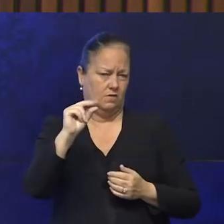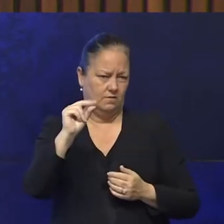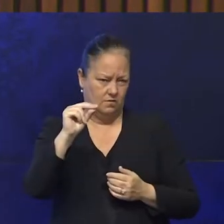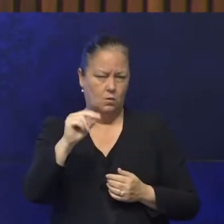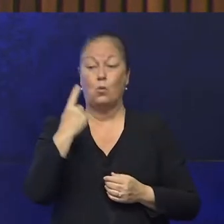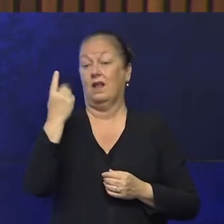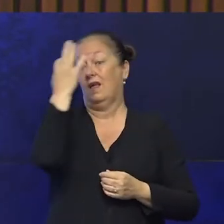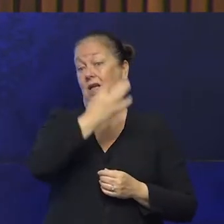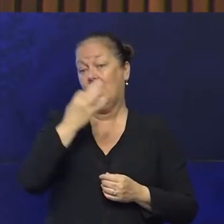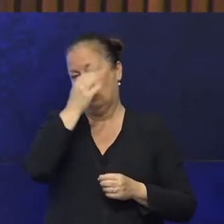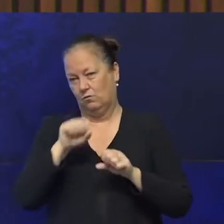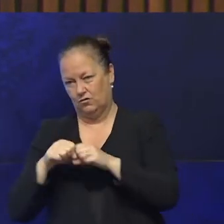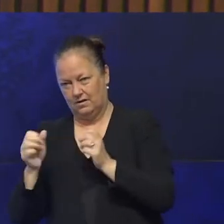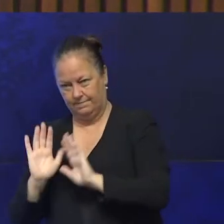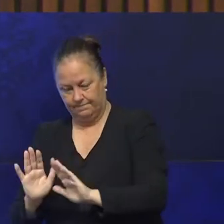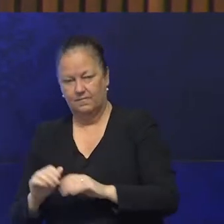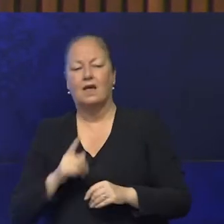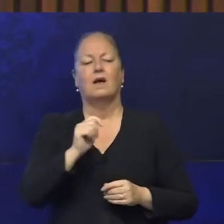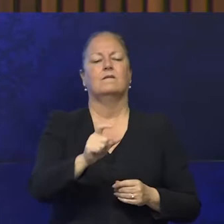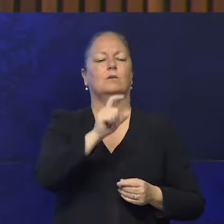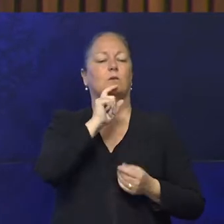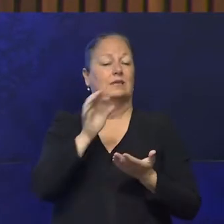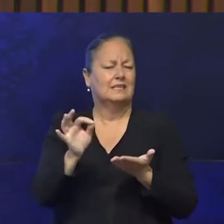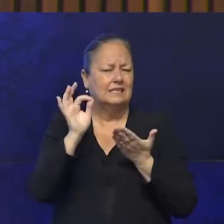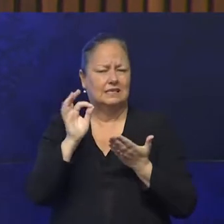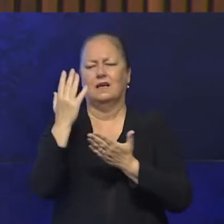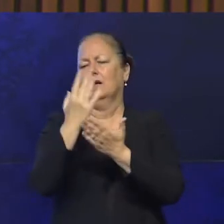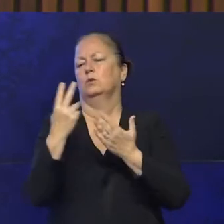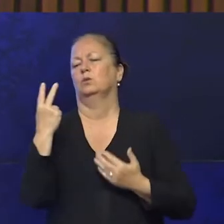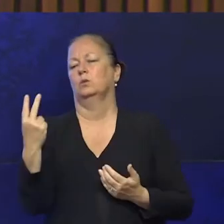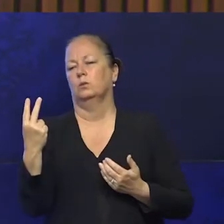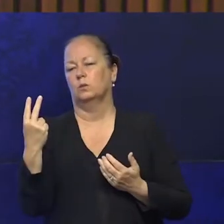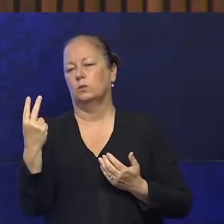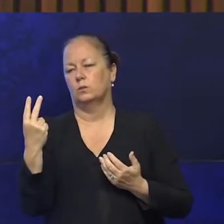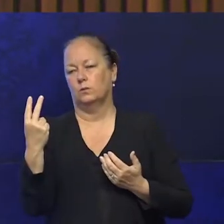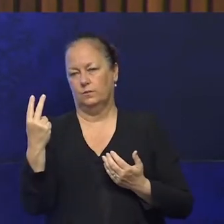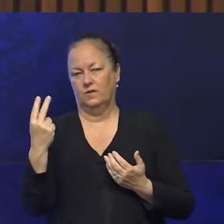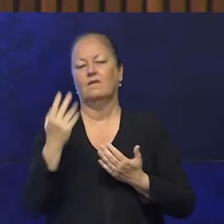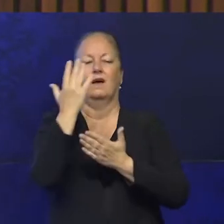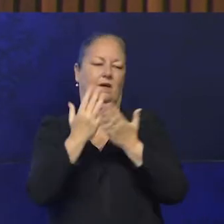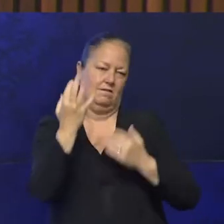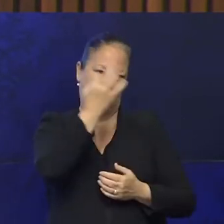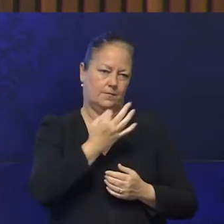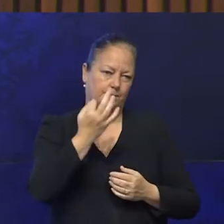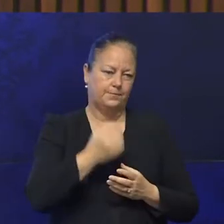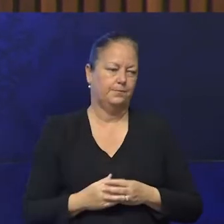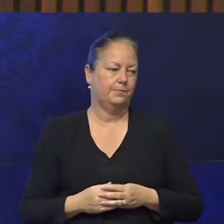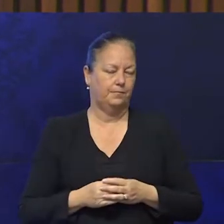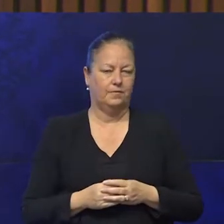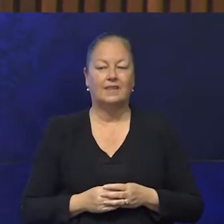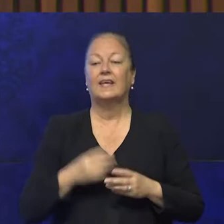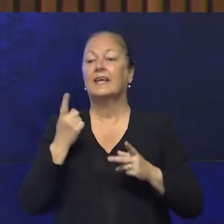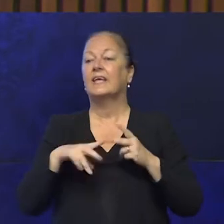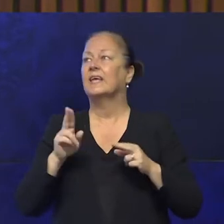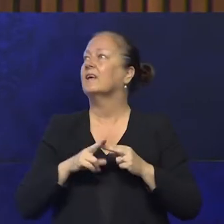break for an hour, and afternoon tea at 2.30 for 30 minutes. In the event